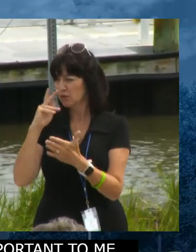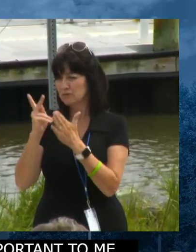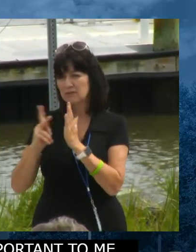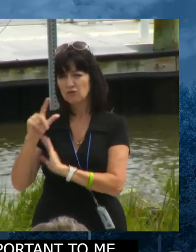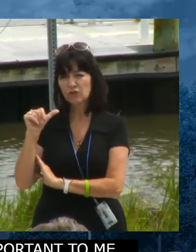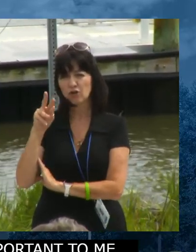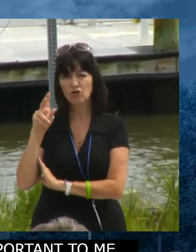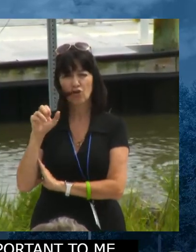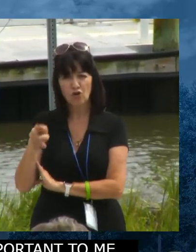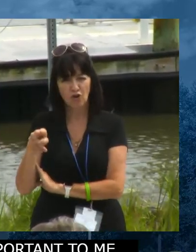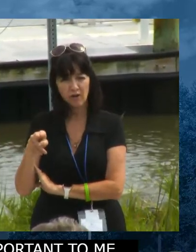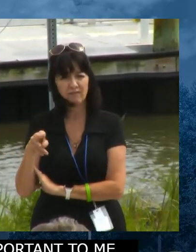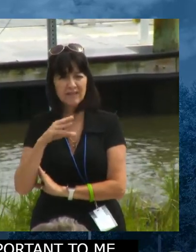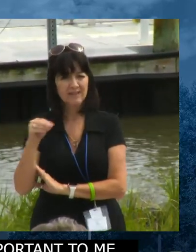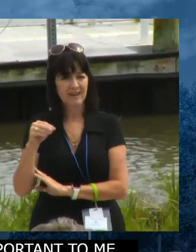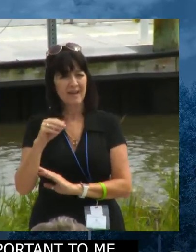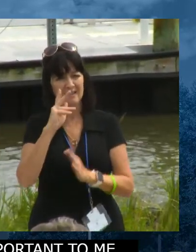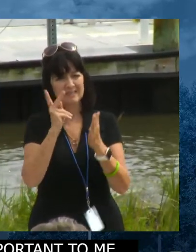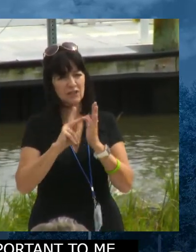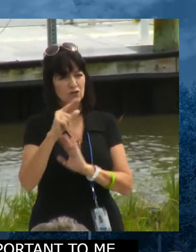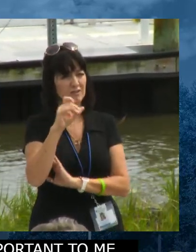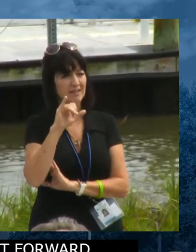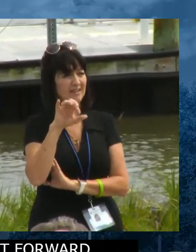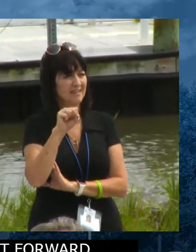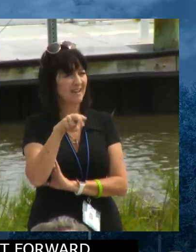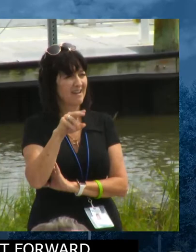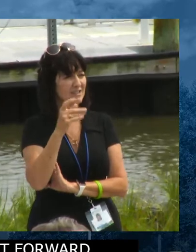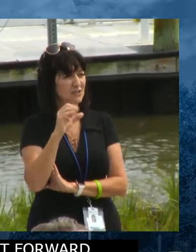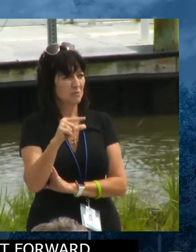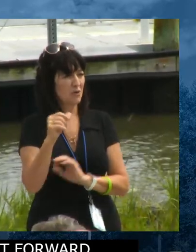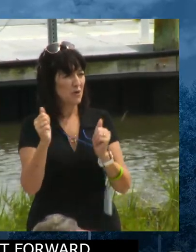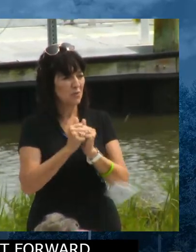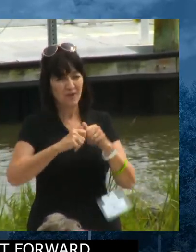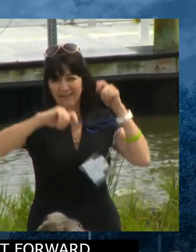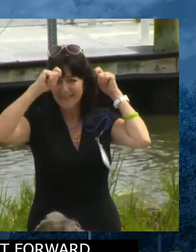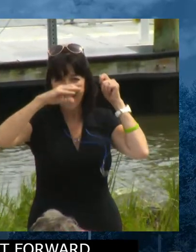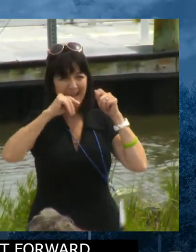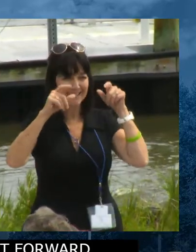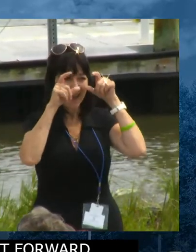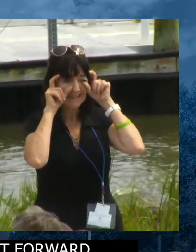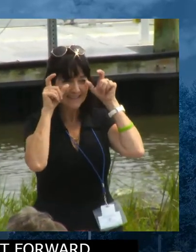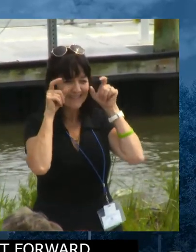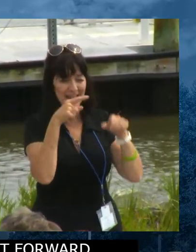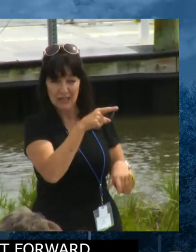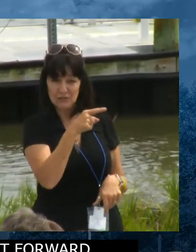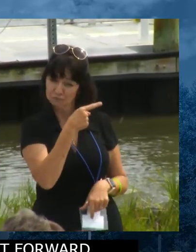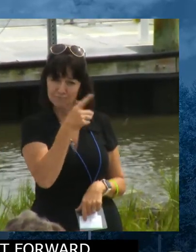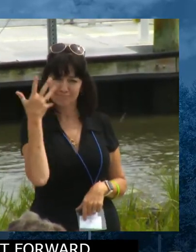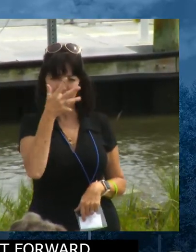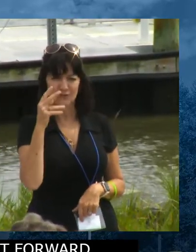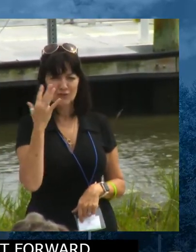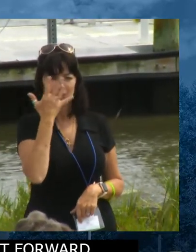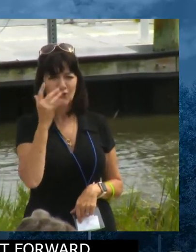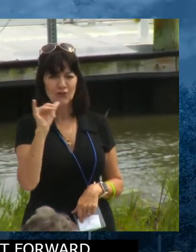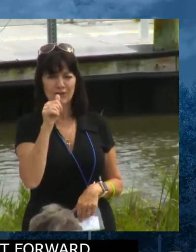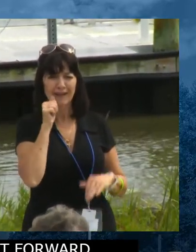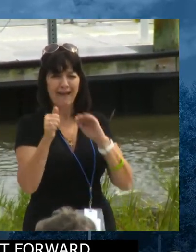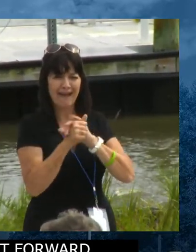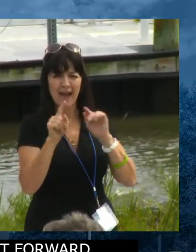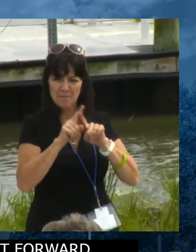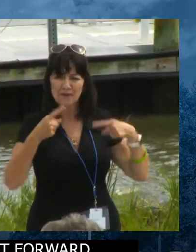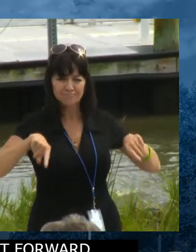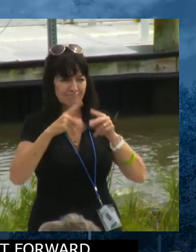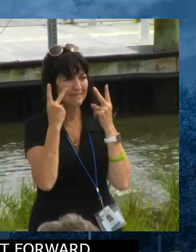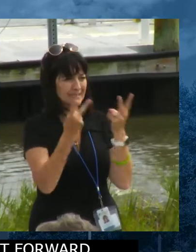This is a wonderful day. And Secretary Geisenberg with the hat and the sunglasses, we see you. And the financial piece of this